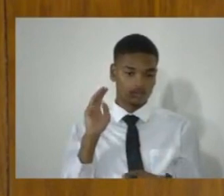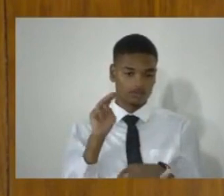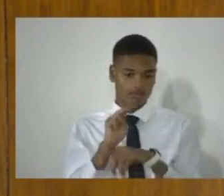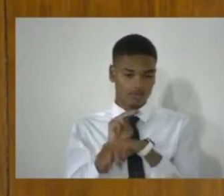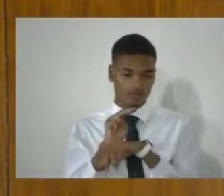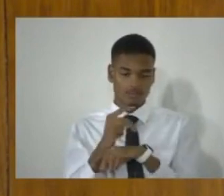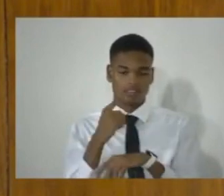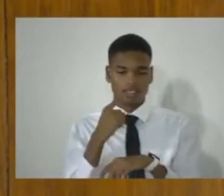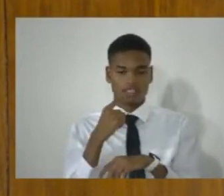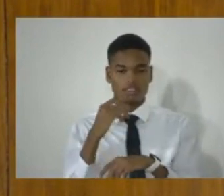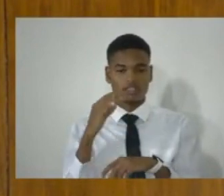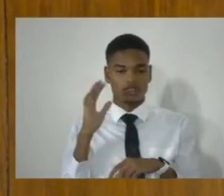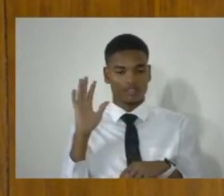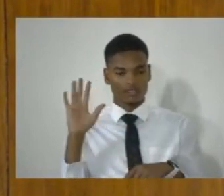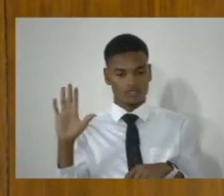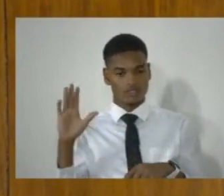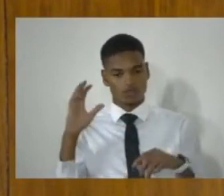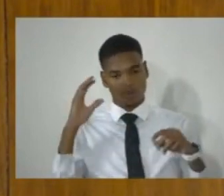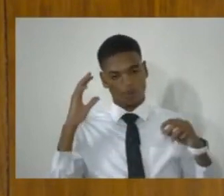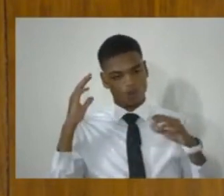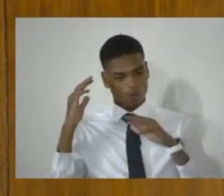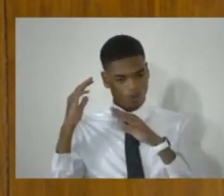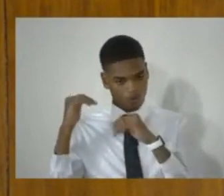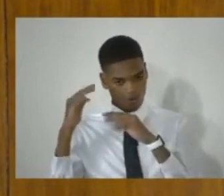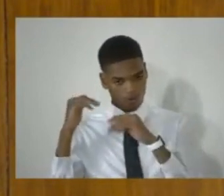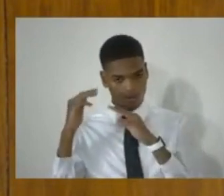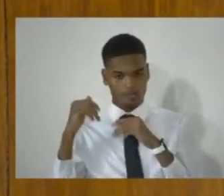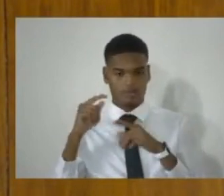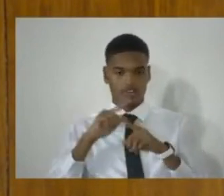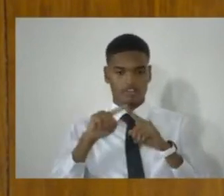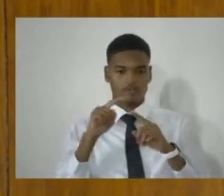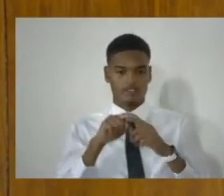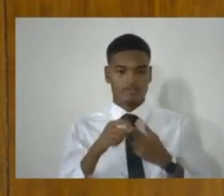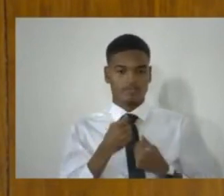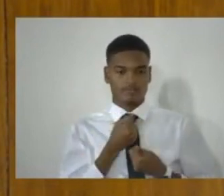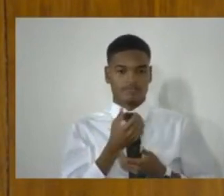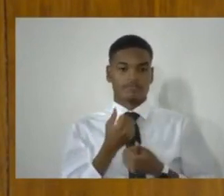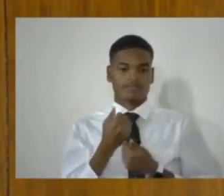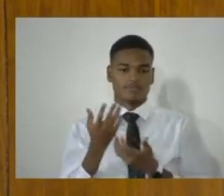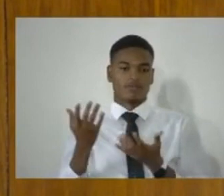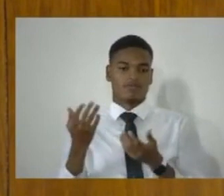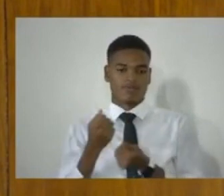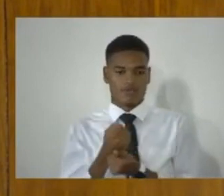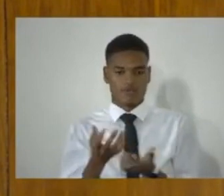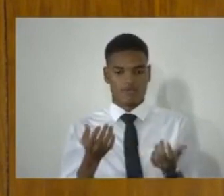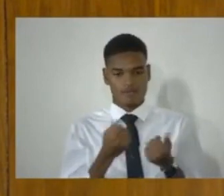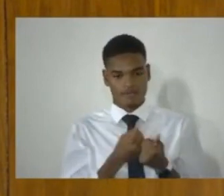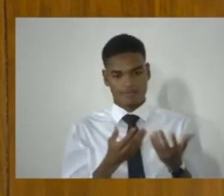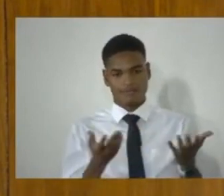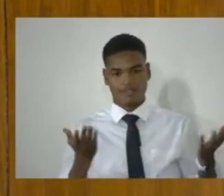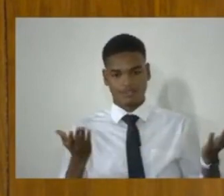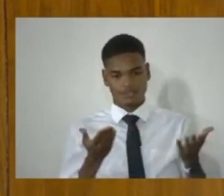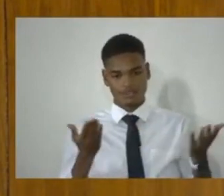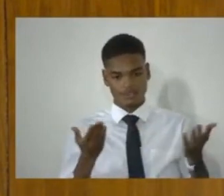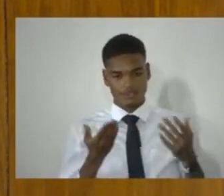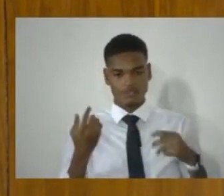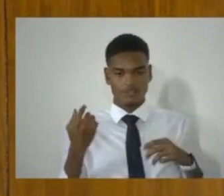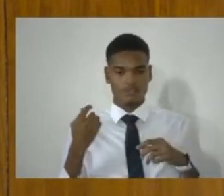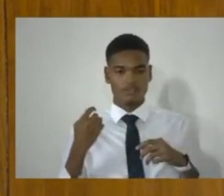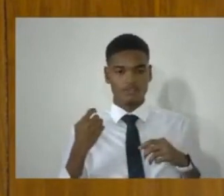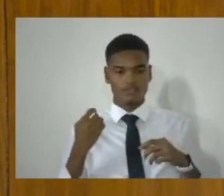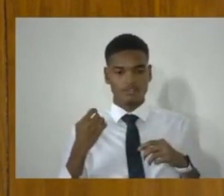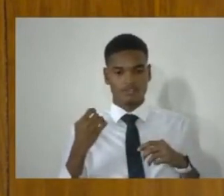the provisions in this legislation, which are, by any accounts, punitive,